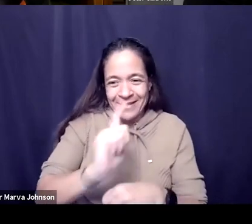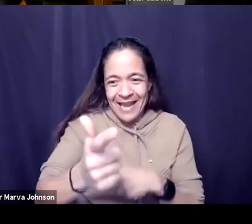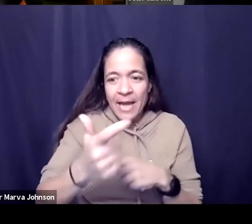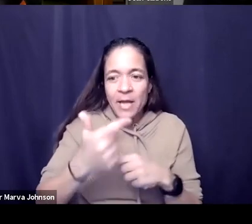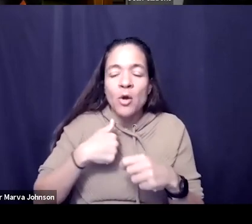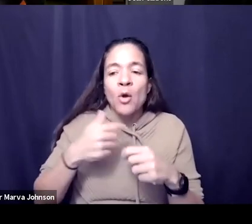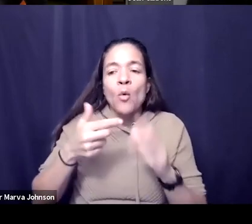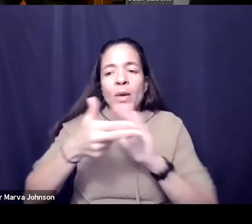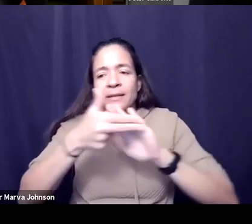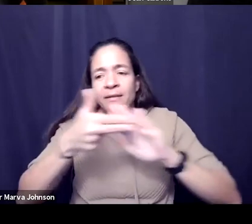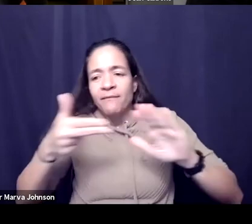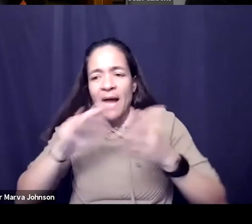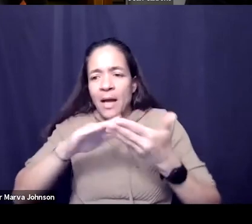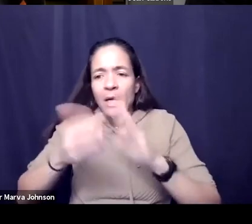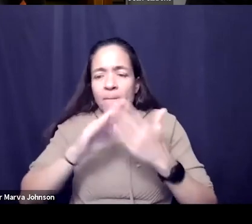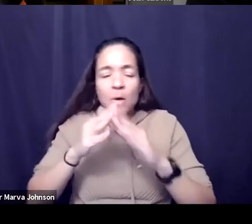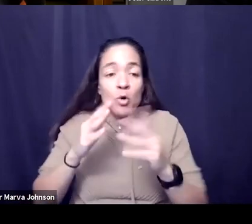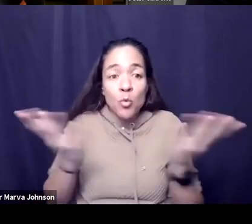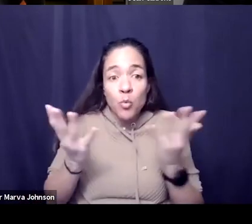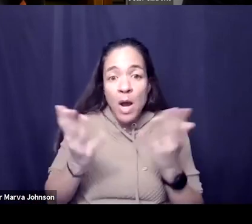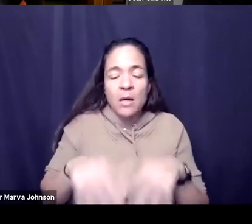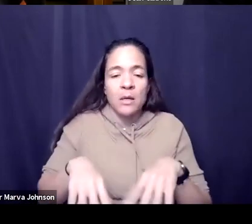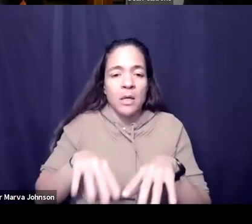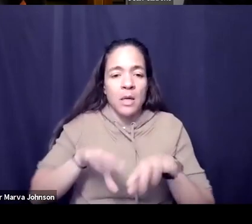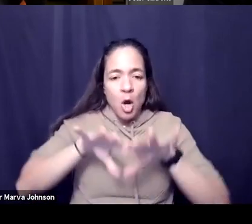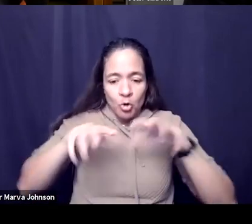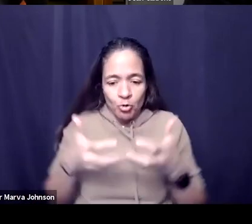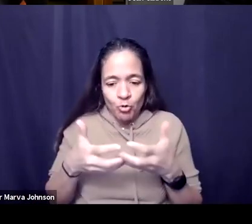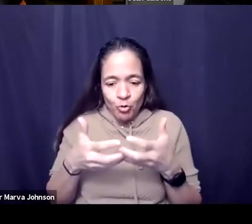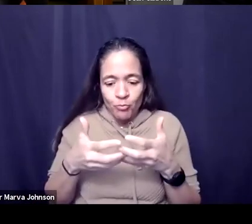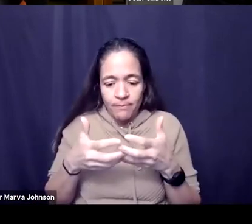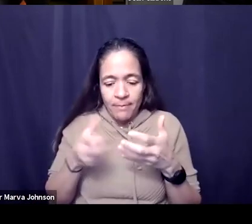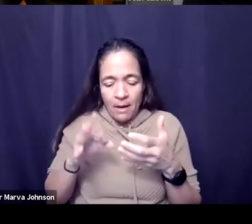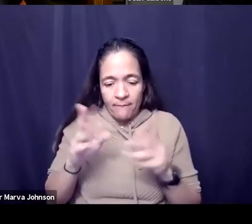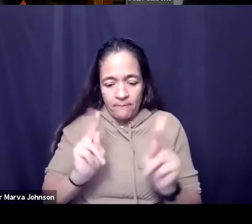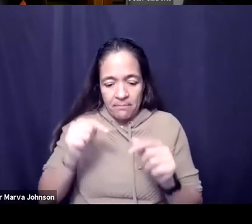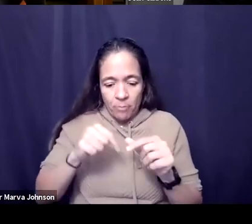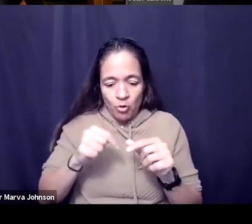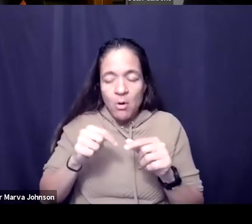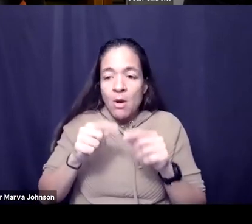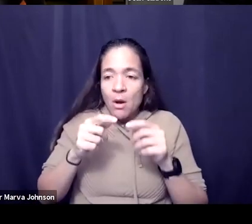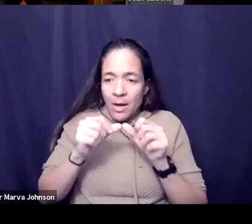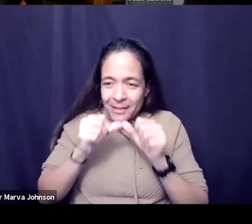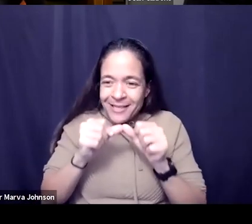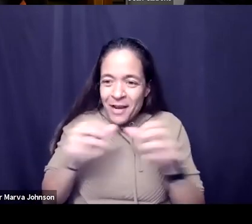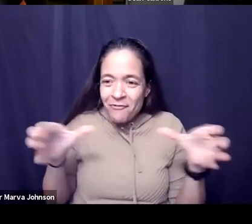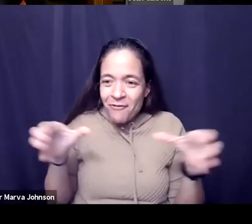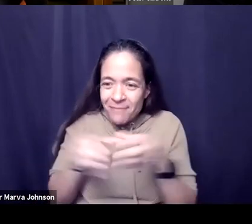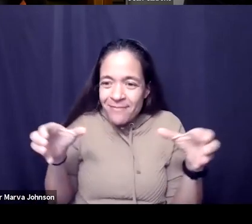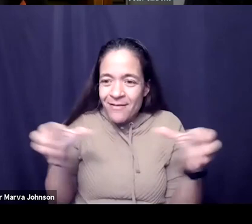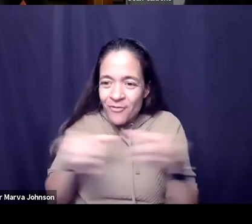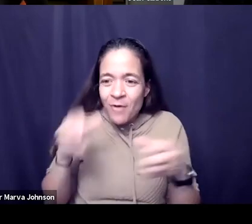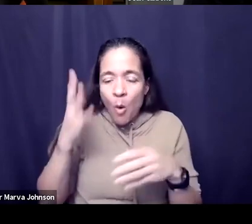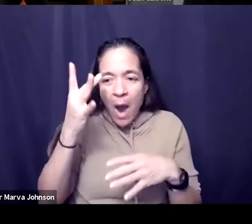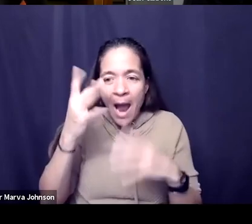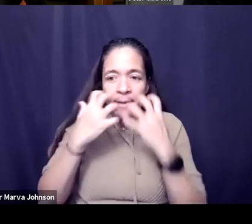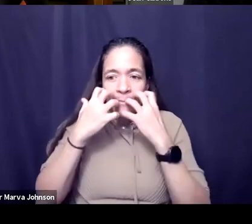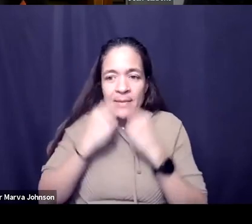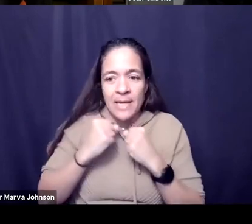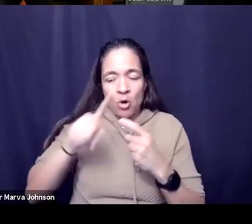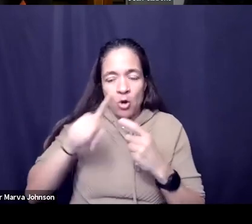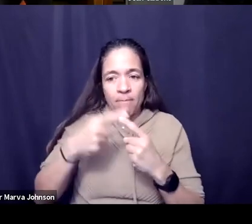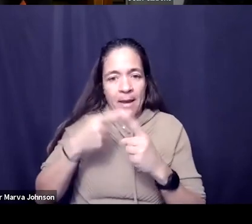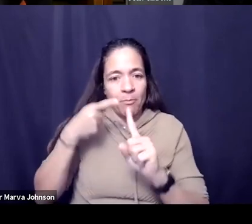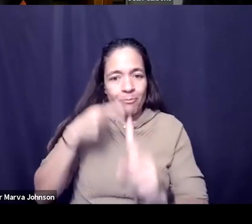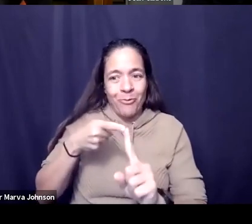as simply a group of people who keep coming together over something they care about and 2014 kevin in that moment